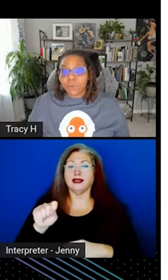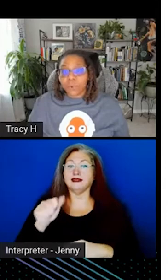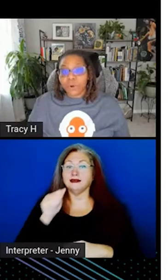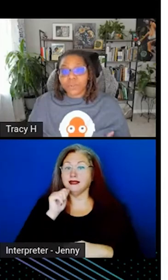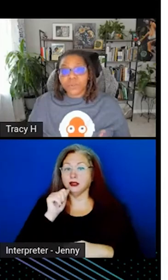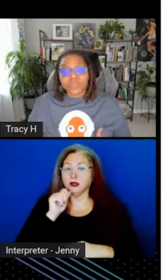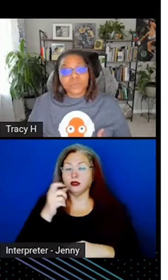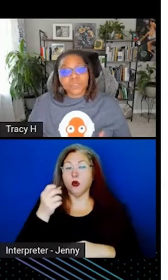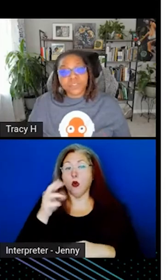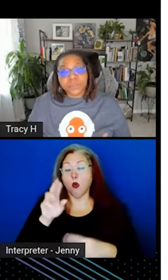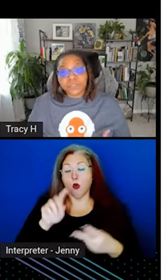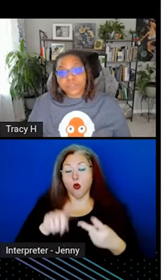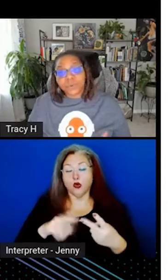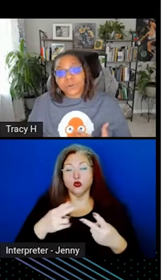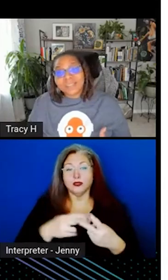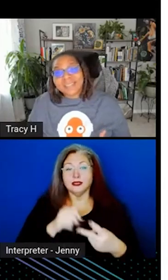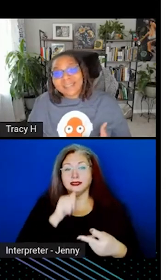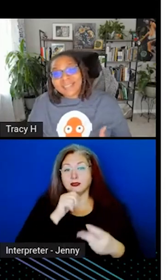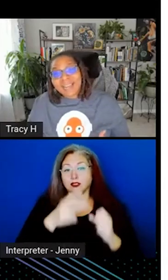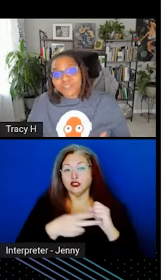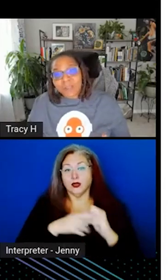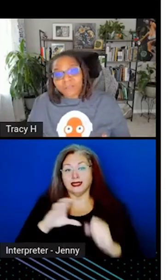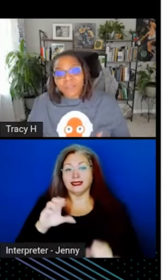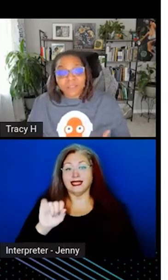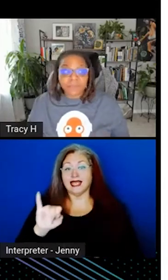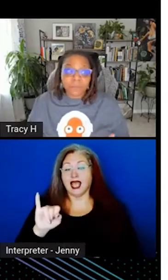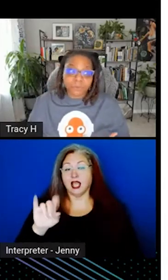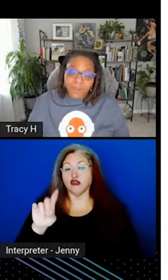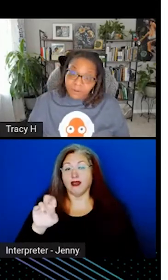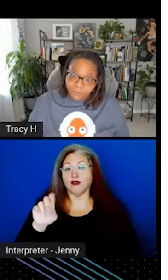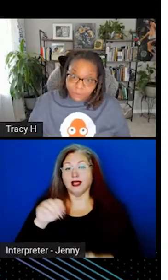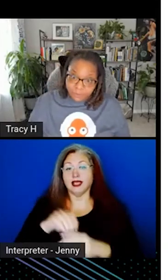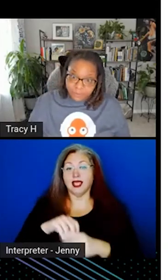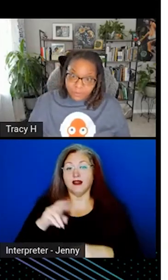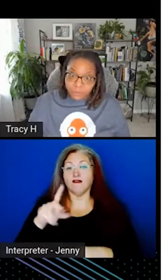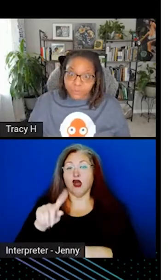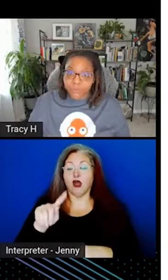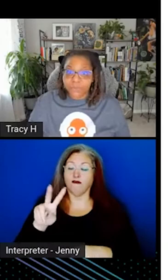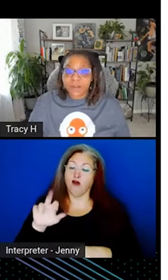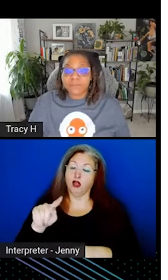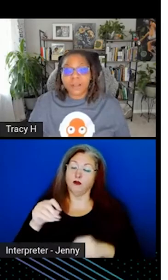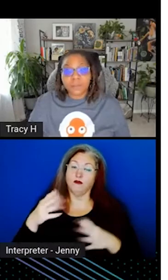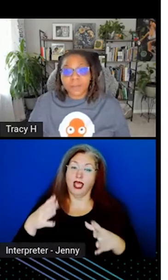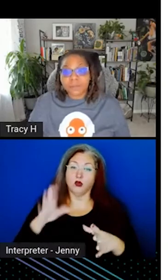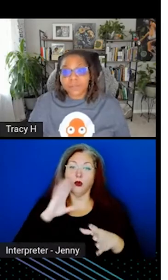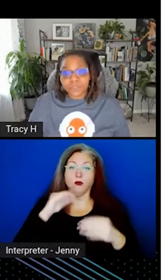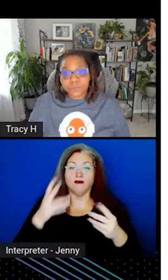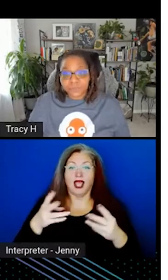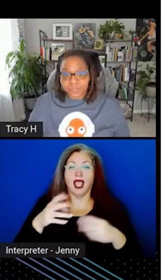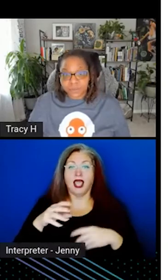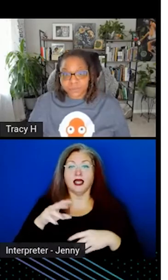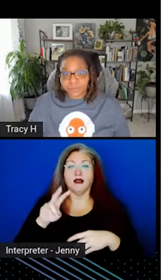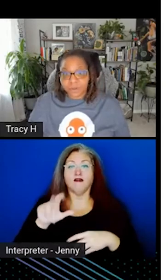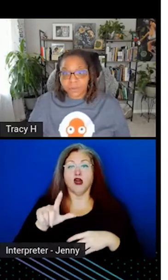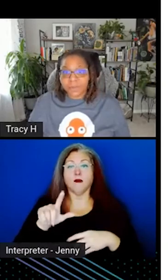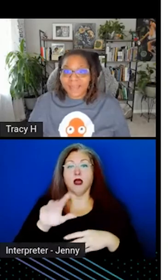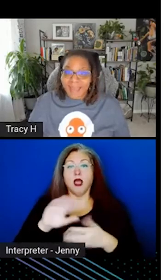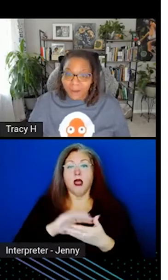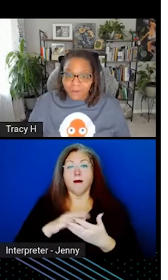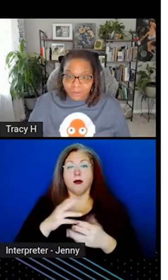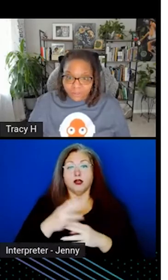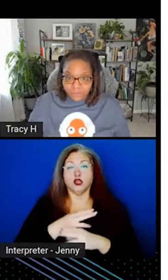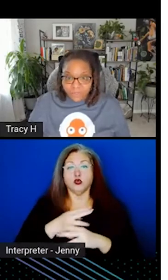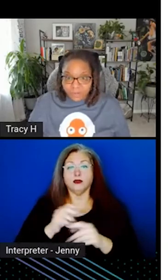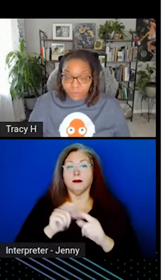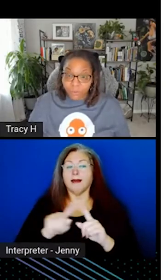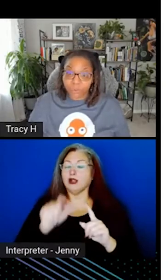or you could use secret store CSI driver and the Vault provider for it, which will provide a volume mount to use your secrets from Vault without